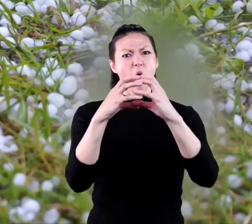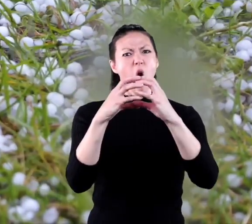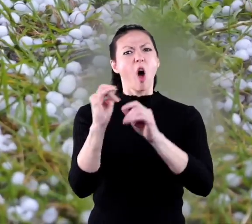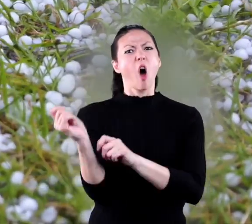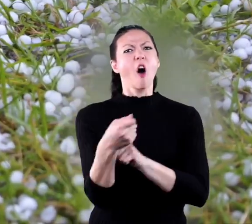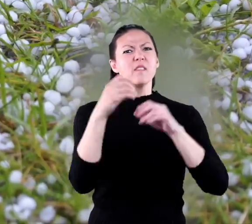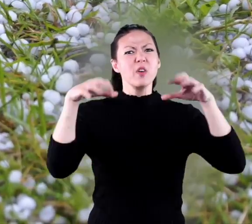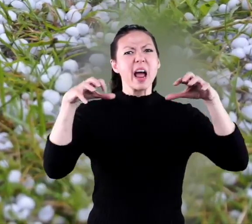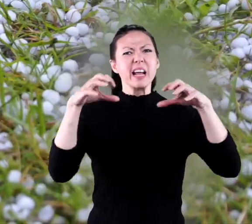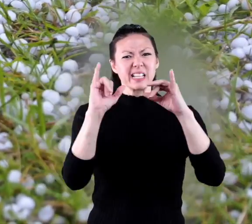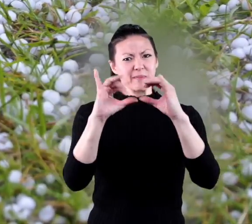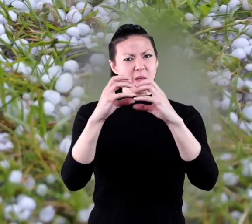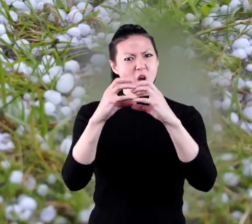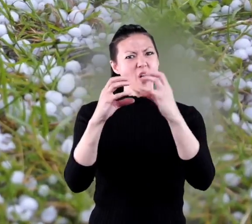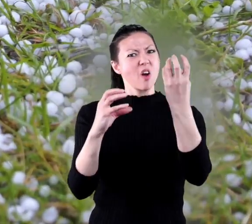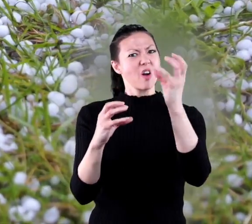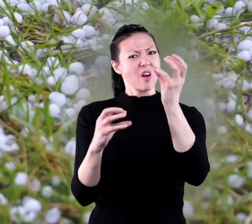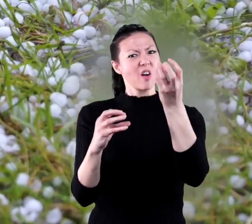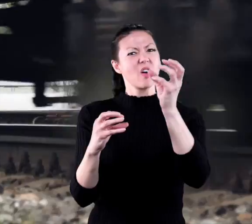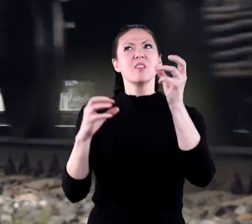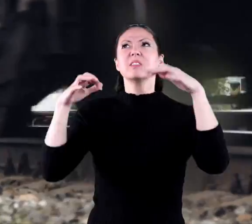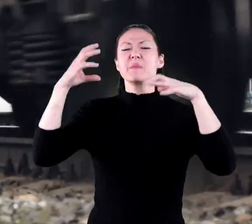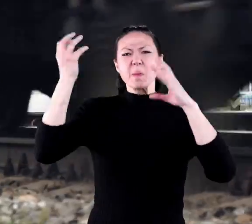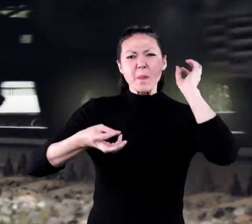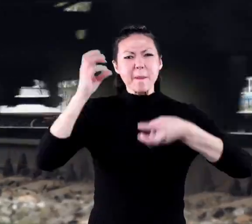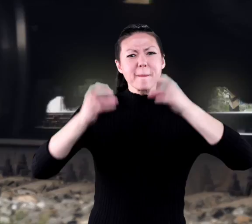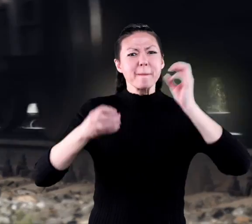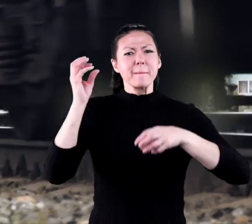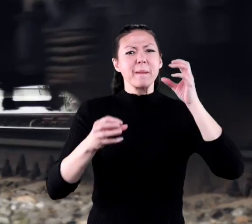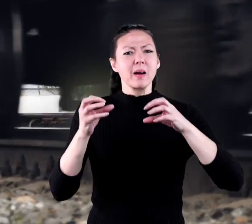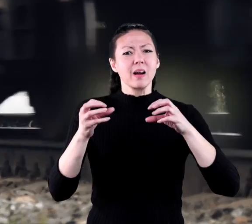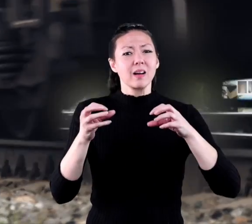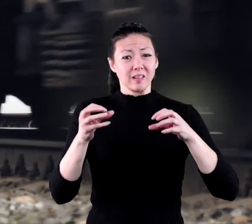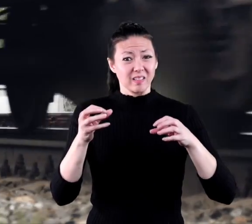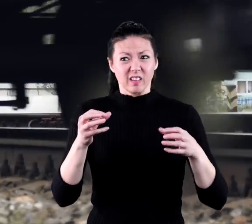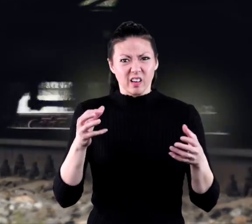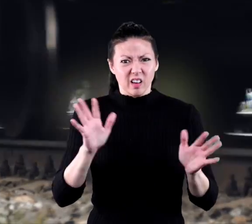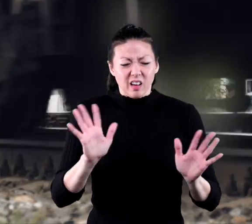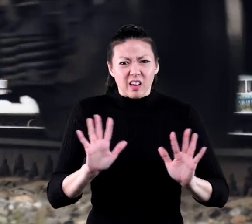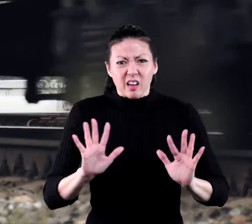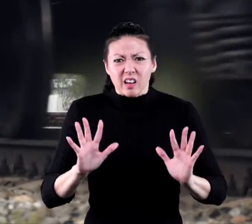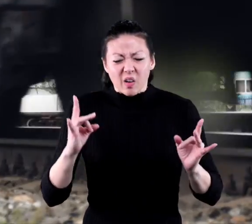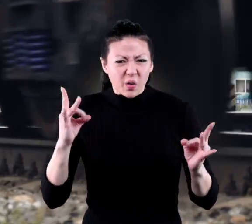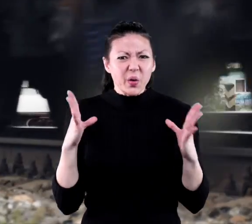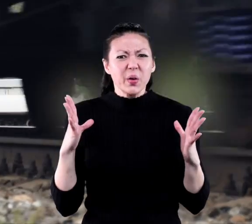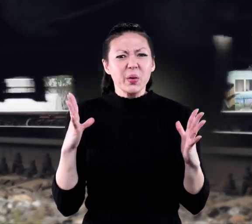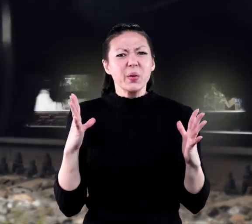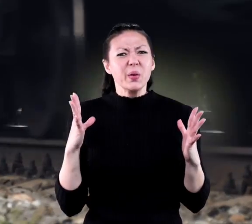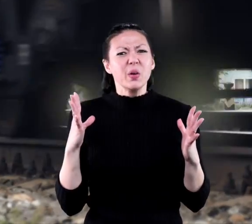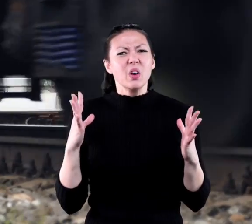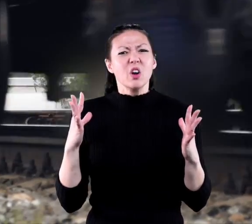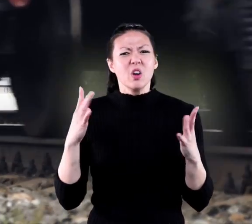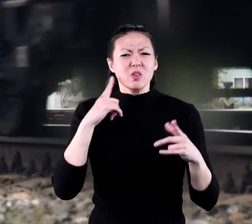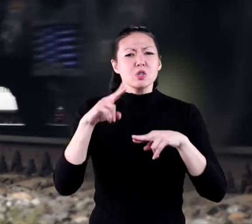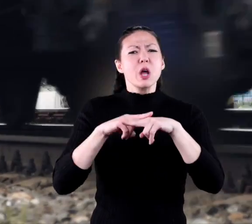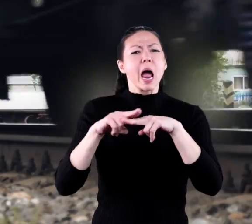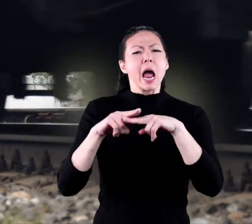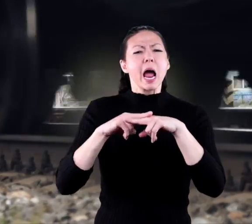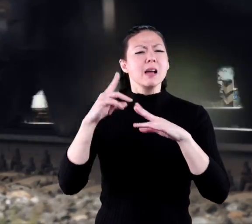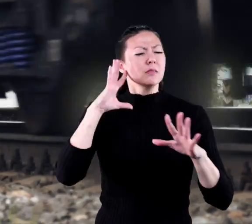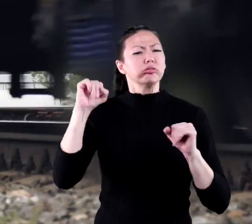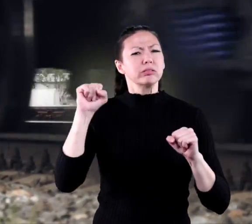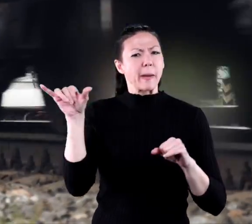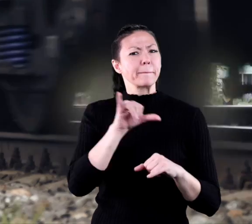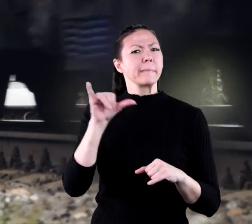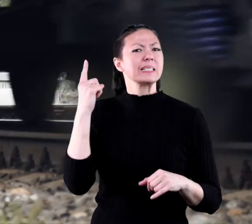of golf balls may begin to rain from the sky. The sound is unmistakable. The sound is like a roaring freight train,